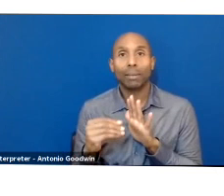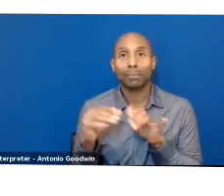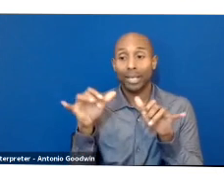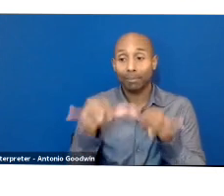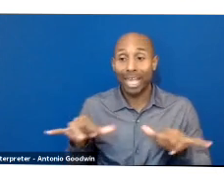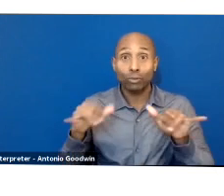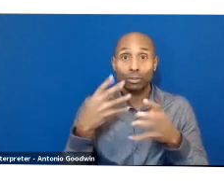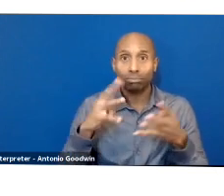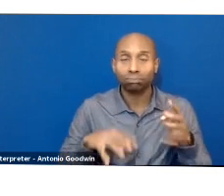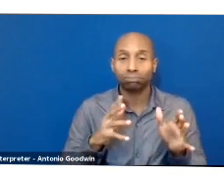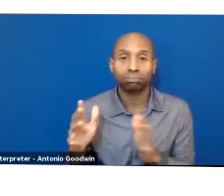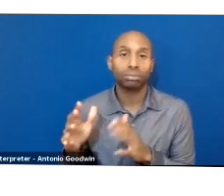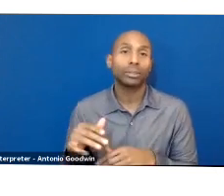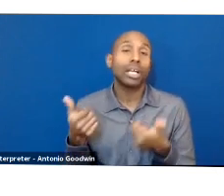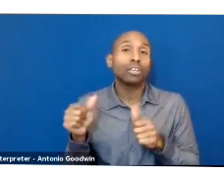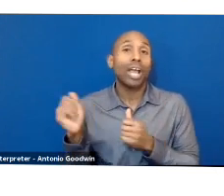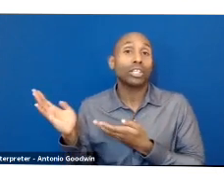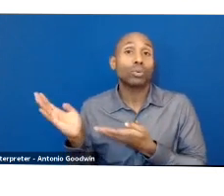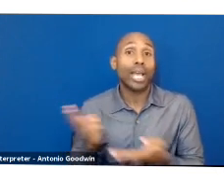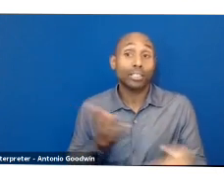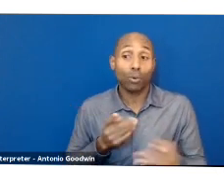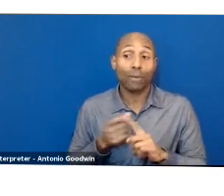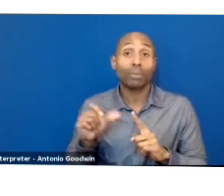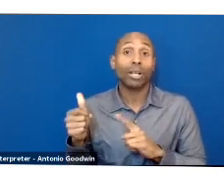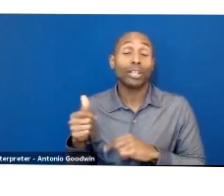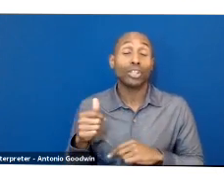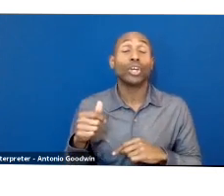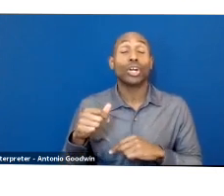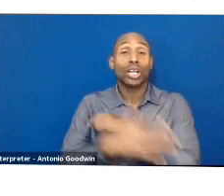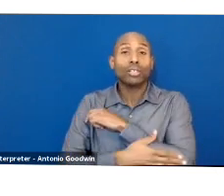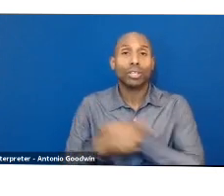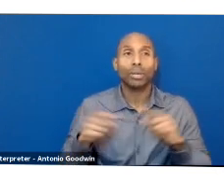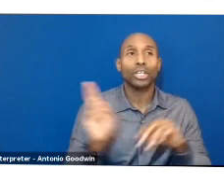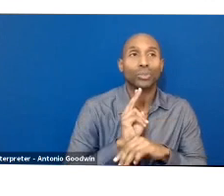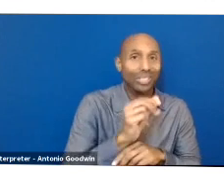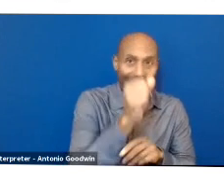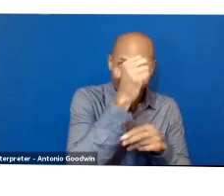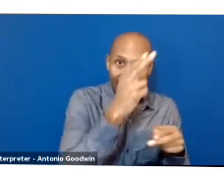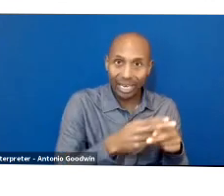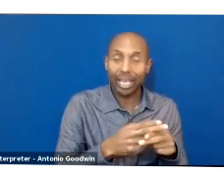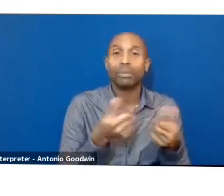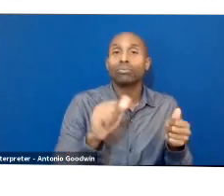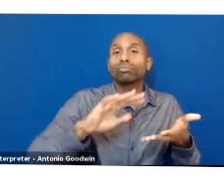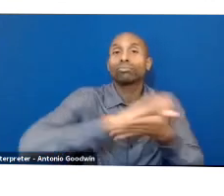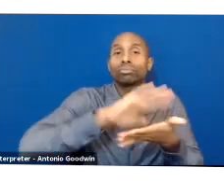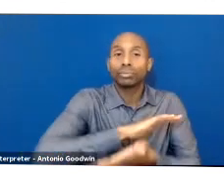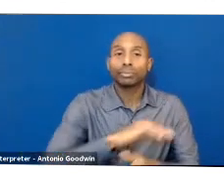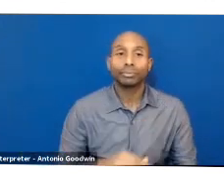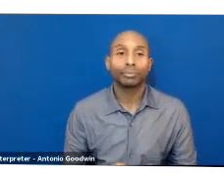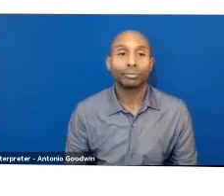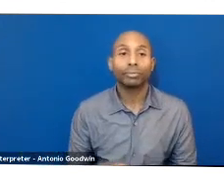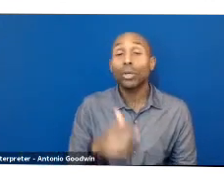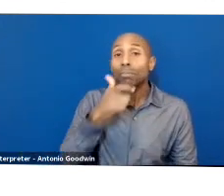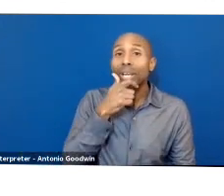European-made textiles under Indian names. So the British were trading with West African merchants for enslaved Africans